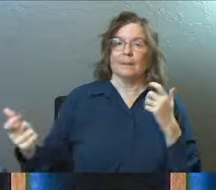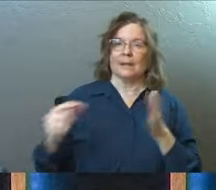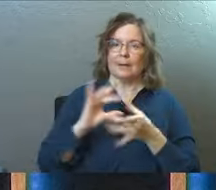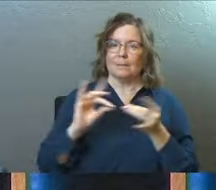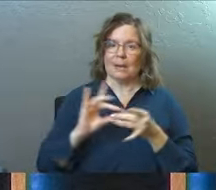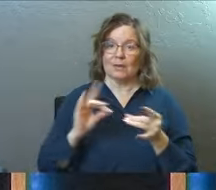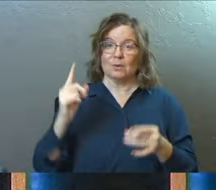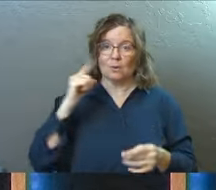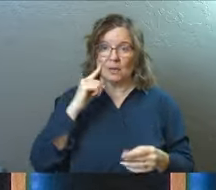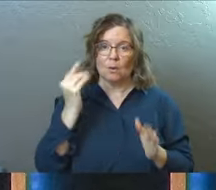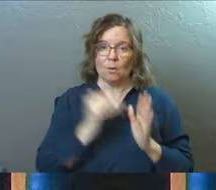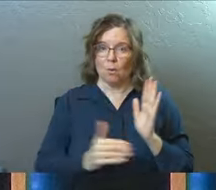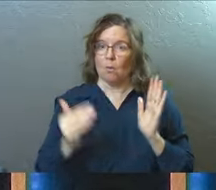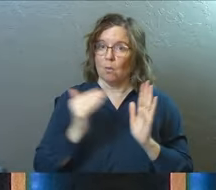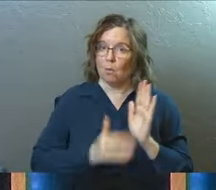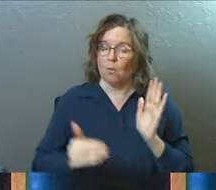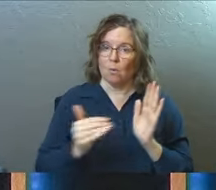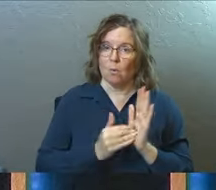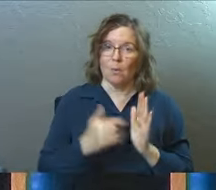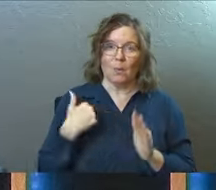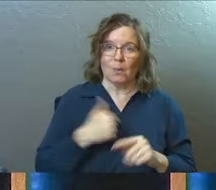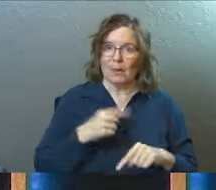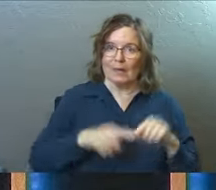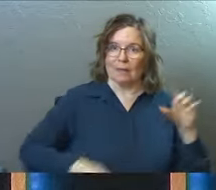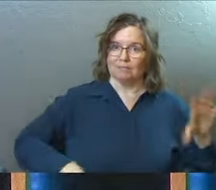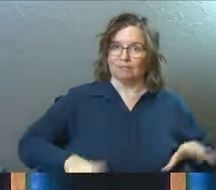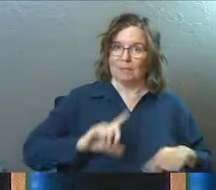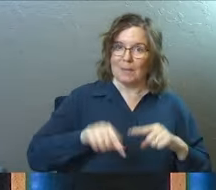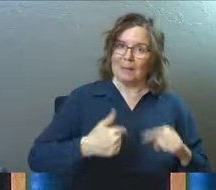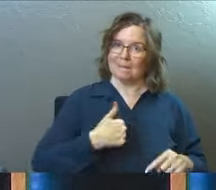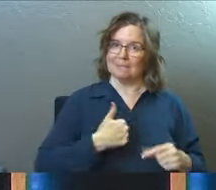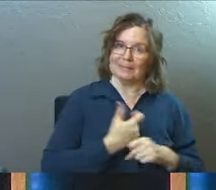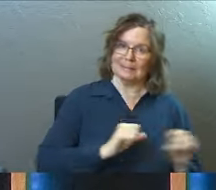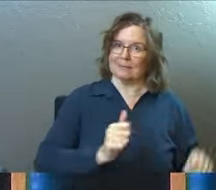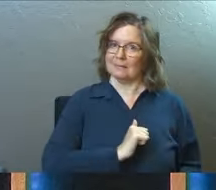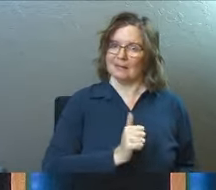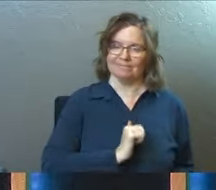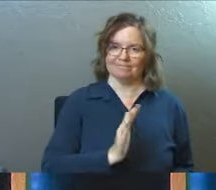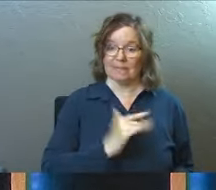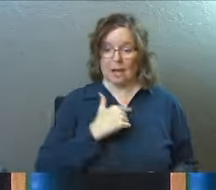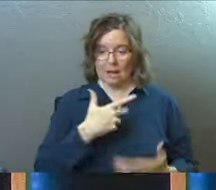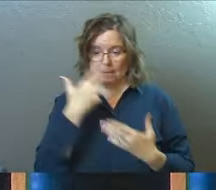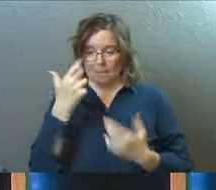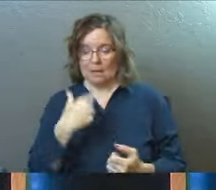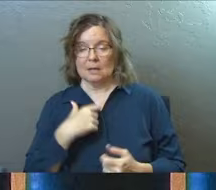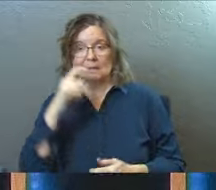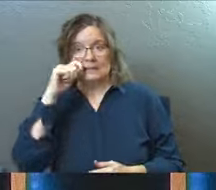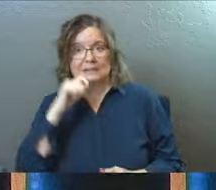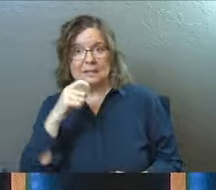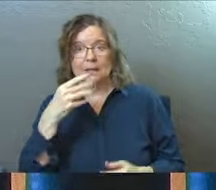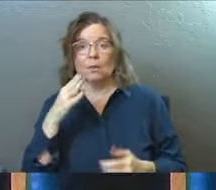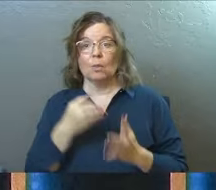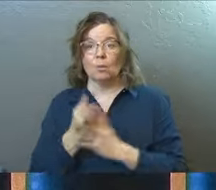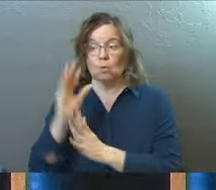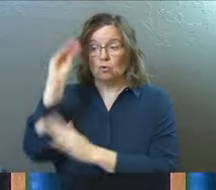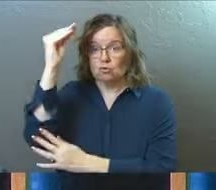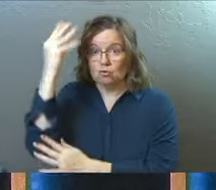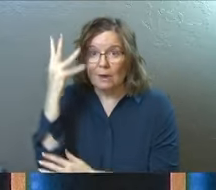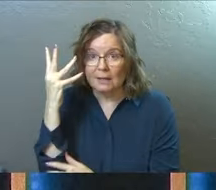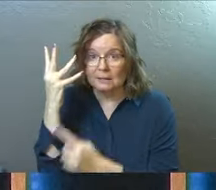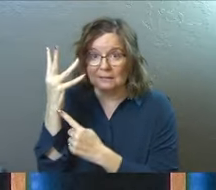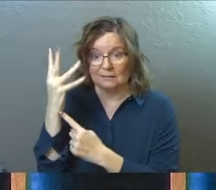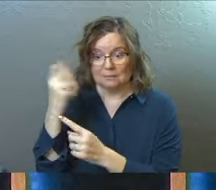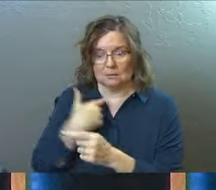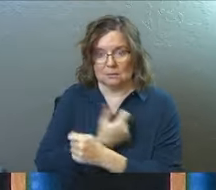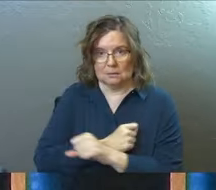passages that you hear over and over. I memorized this as a teenager in this way. It is by grace you have been saved